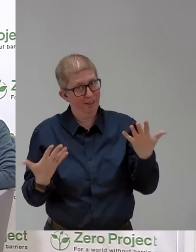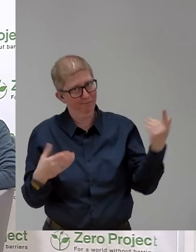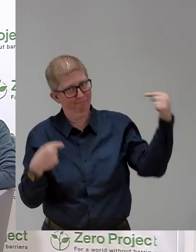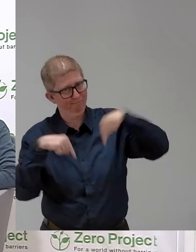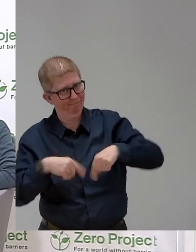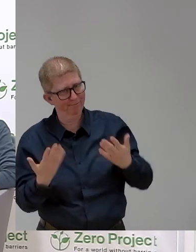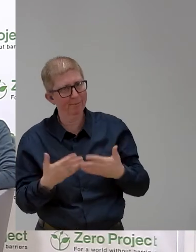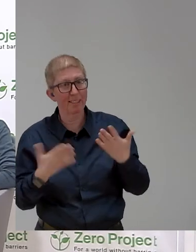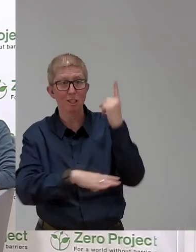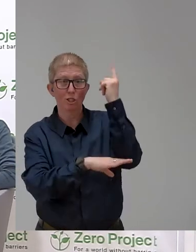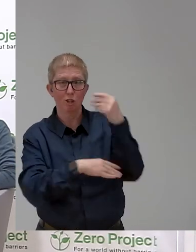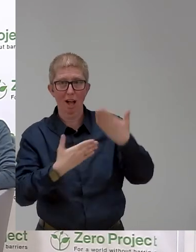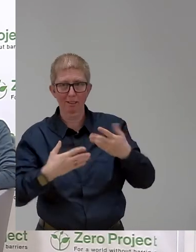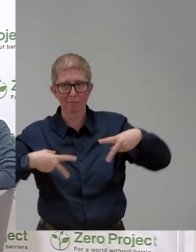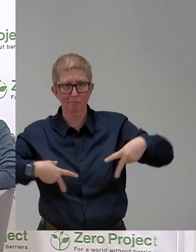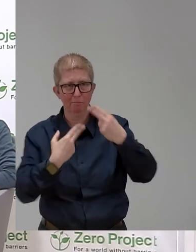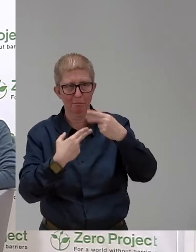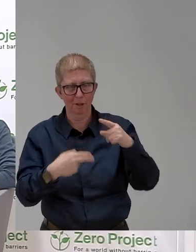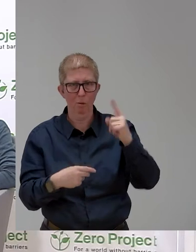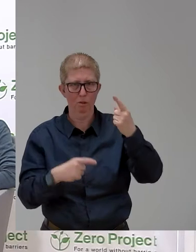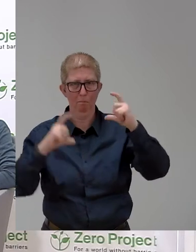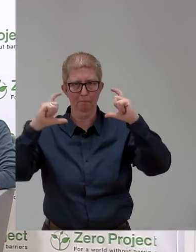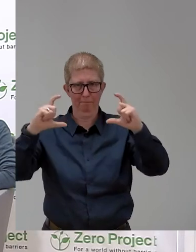of the FOD videos, please. Thank you.